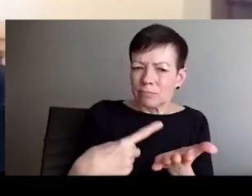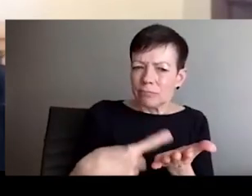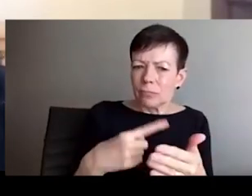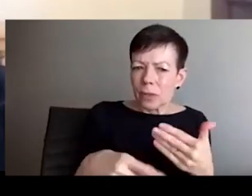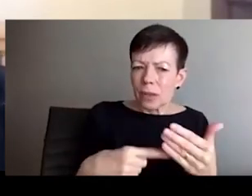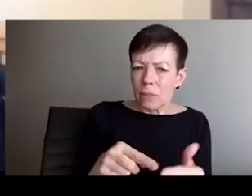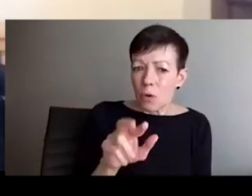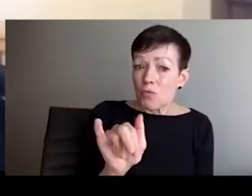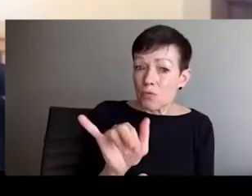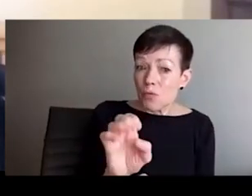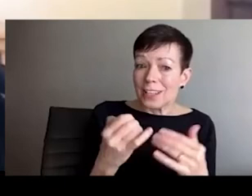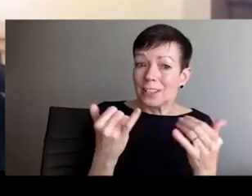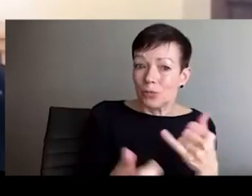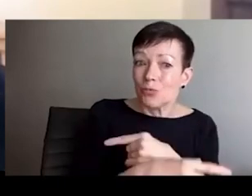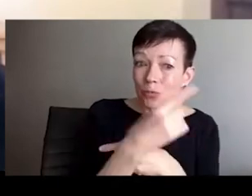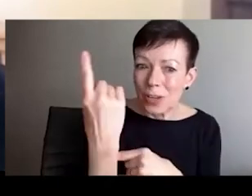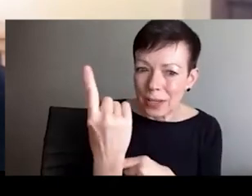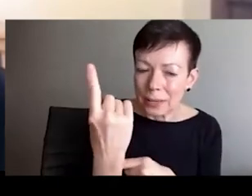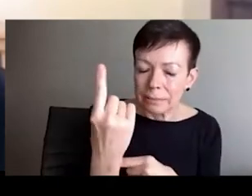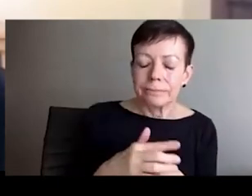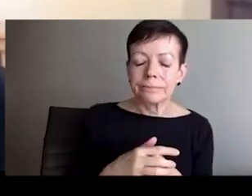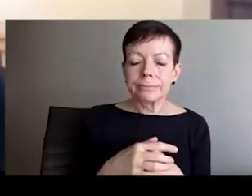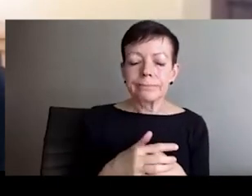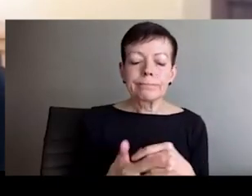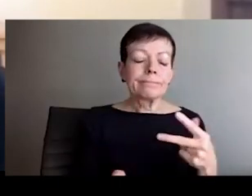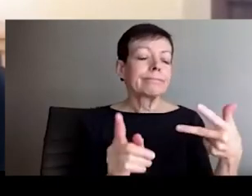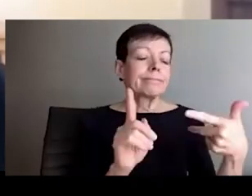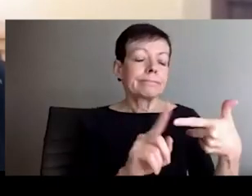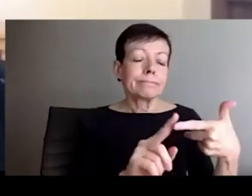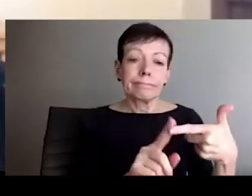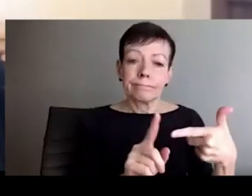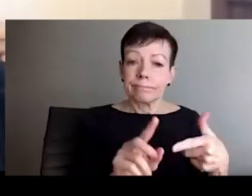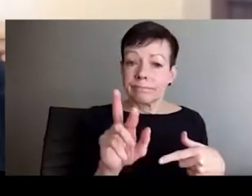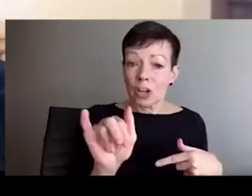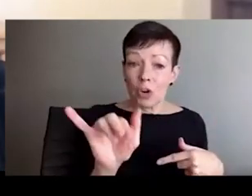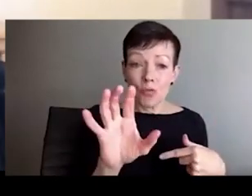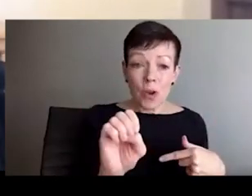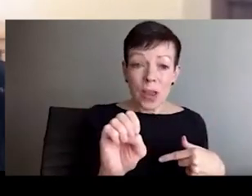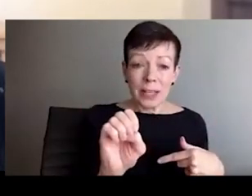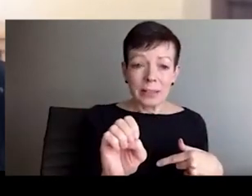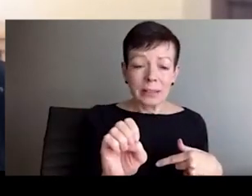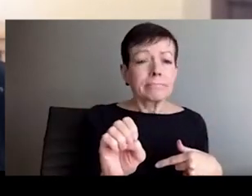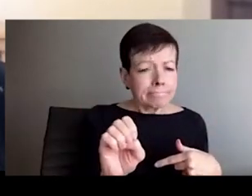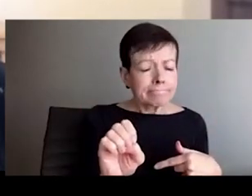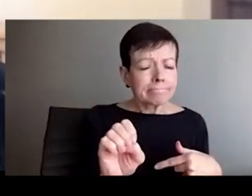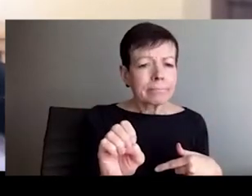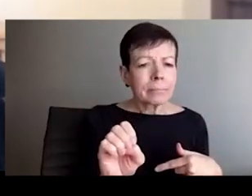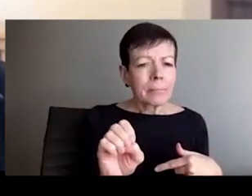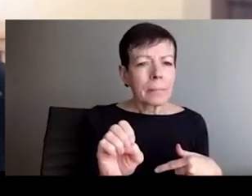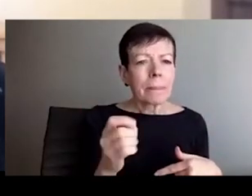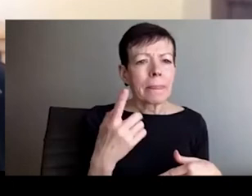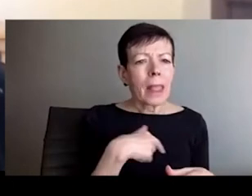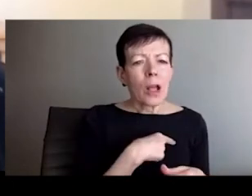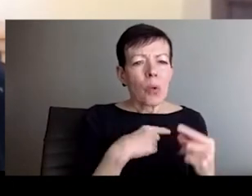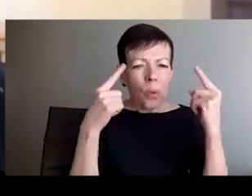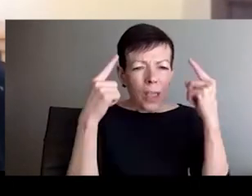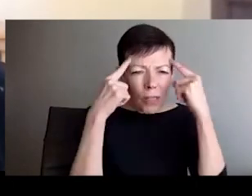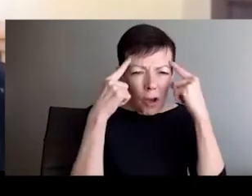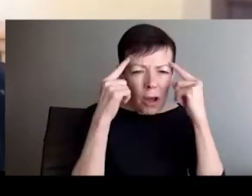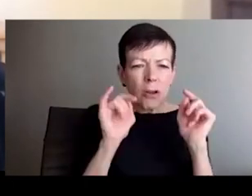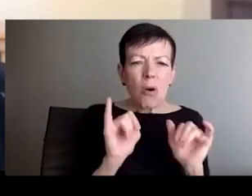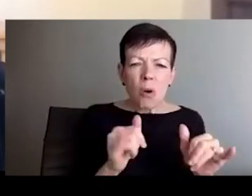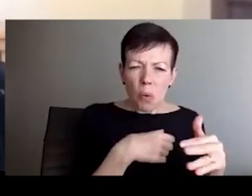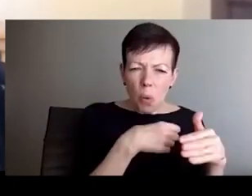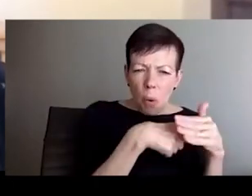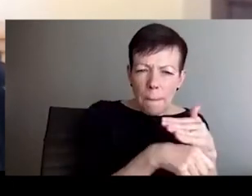at the bottom. And so that's really key, because we're going to talk about white supremacy today, and anti-blackness, it's good to, it's important for us to know that this was